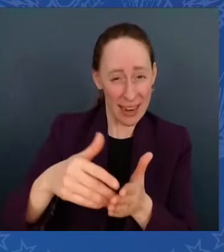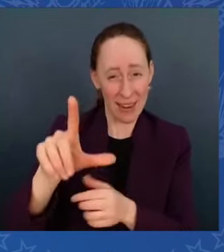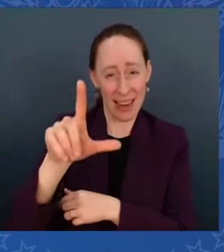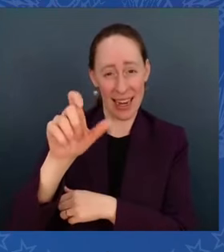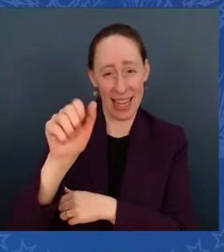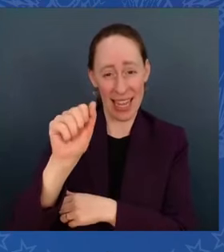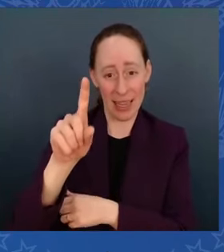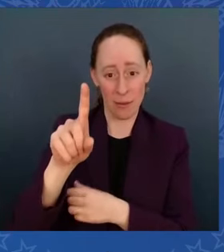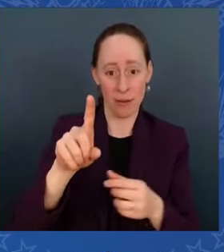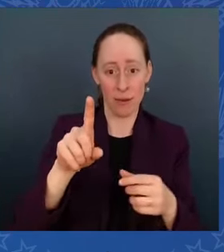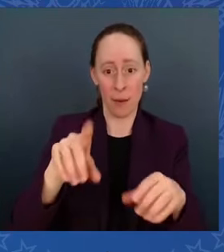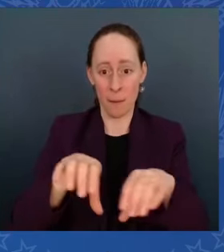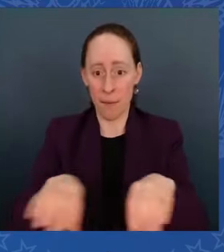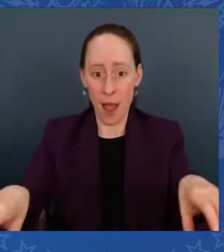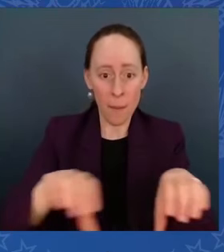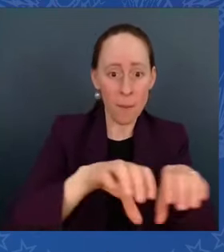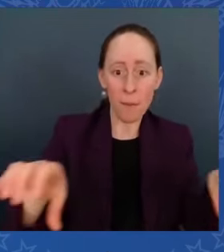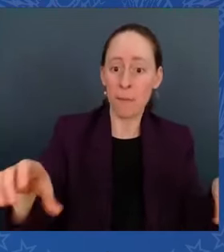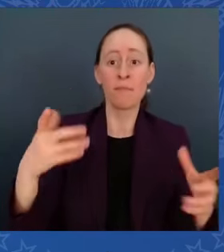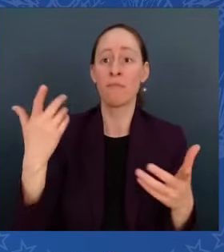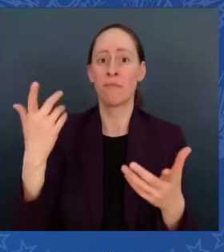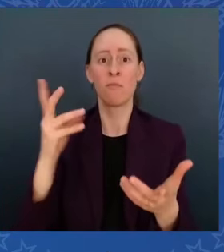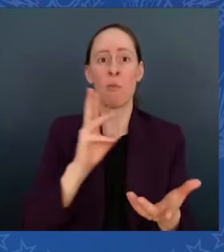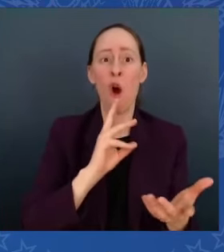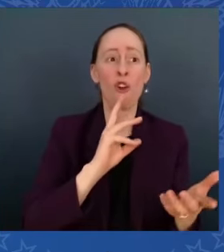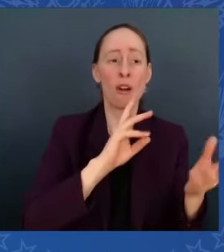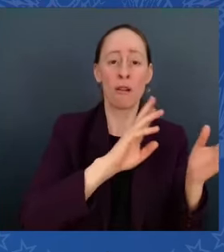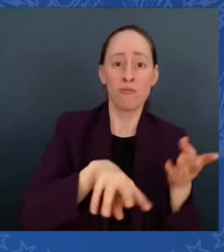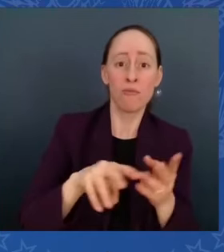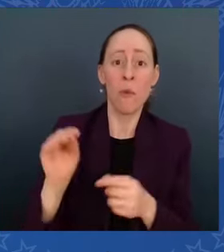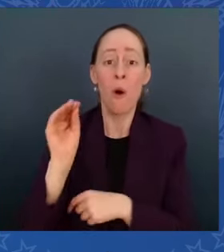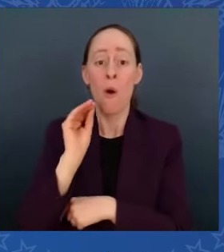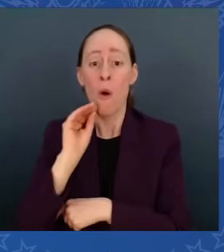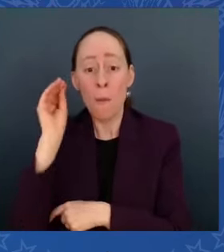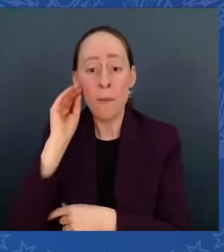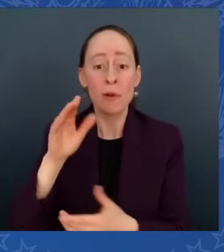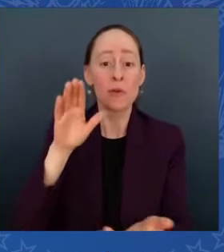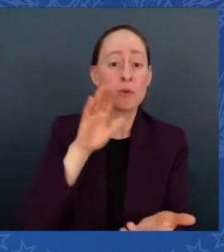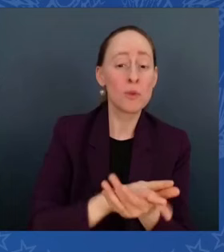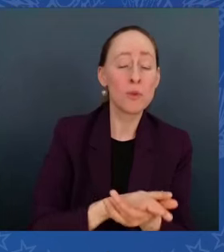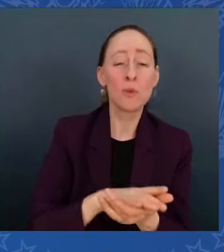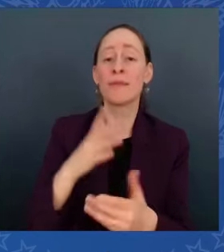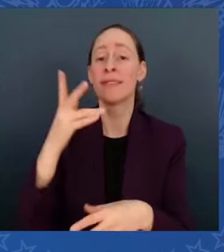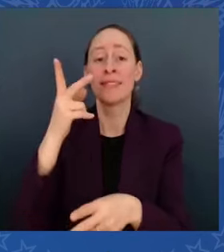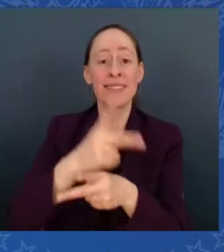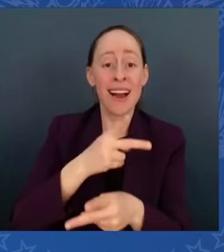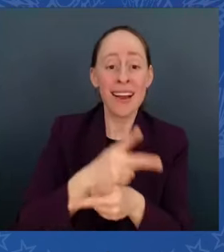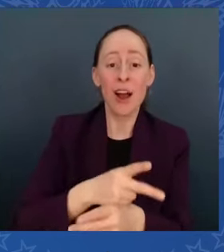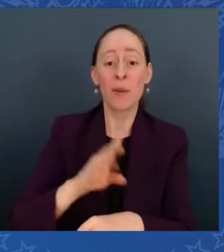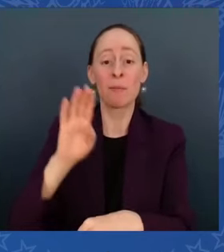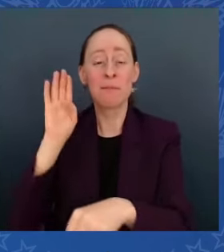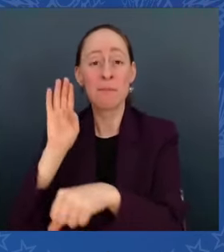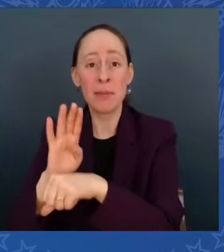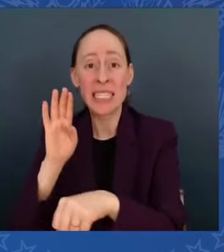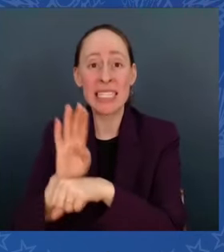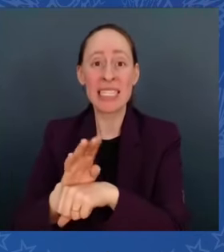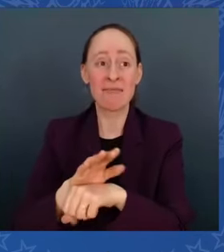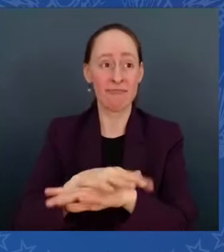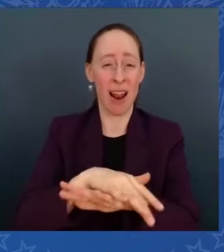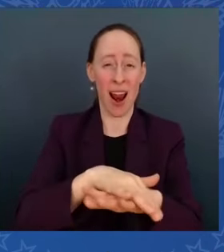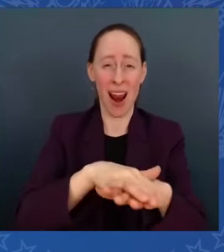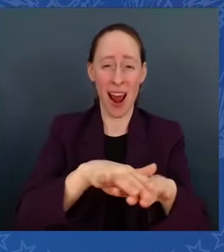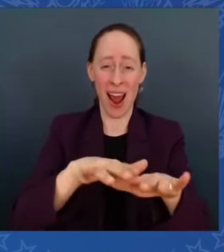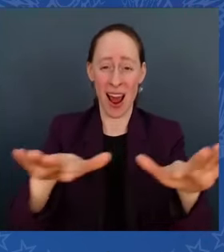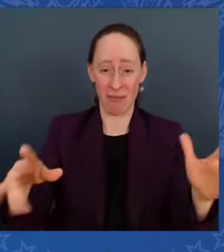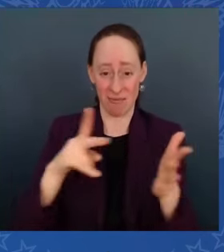schools, daycare centers, businesses. That includes some 300,000 lead service lines here in North